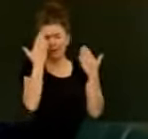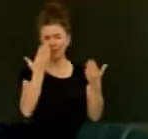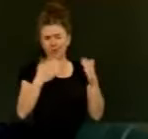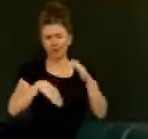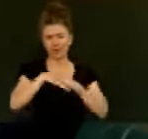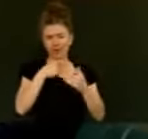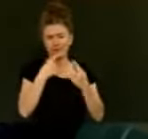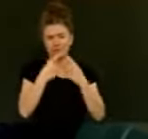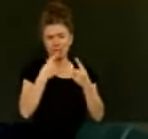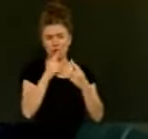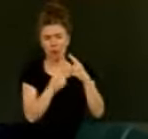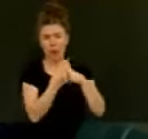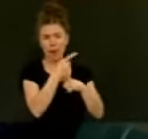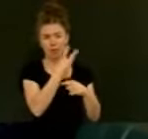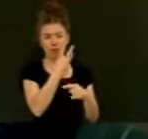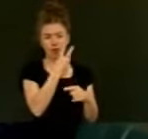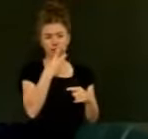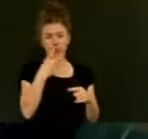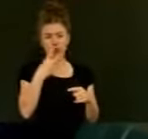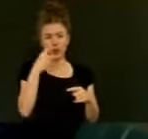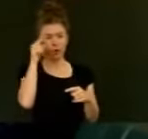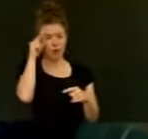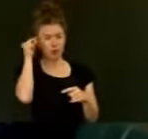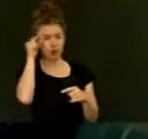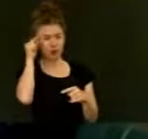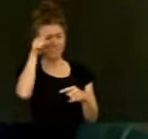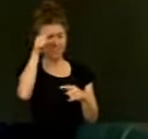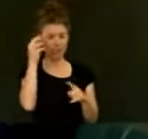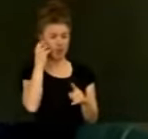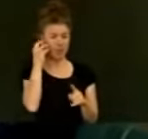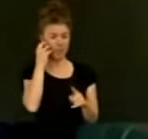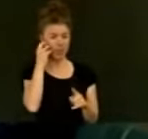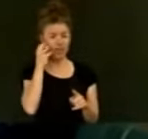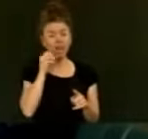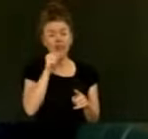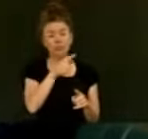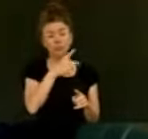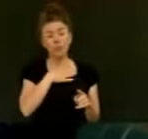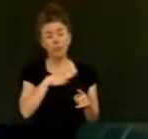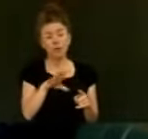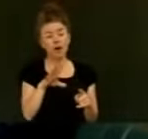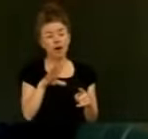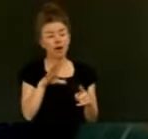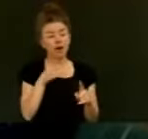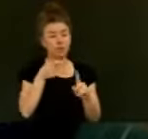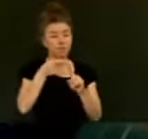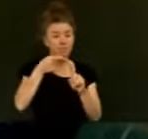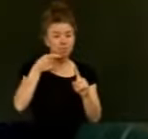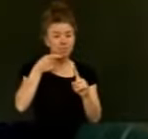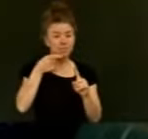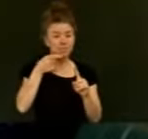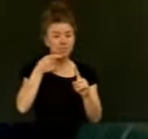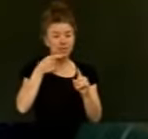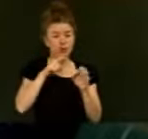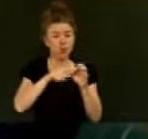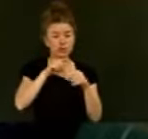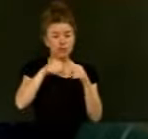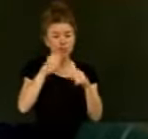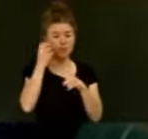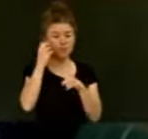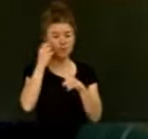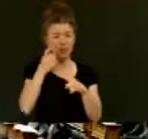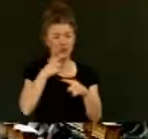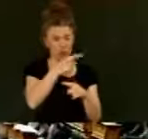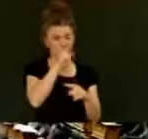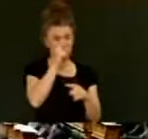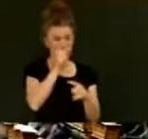Robertson, of what goes on in Russell at a particular time. If he wanted a particular question on Russell, he could have put